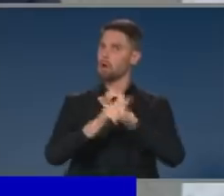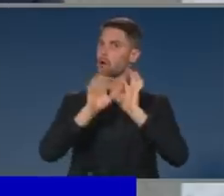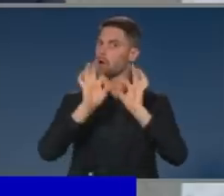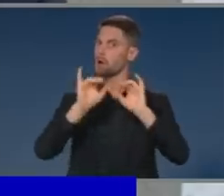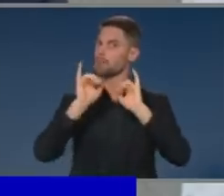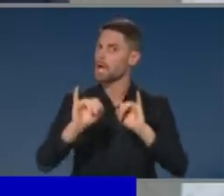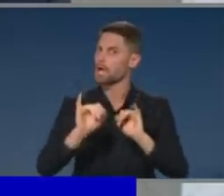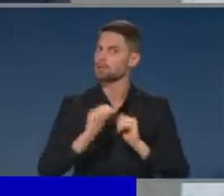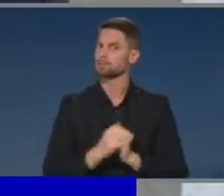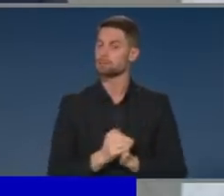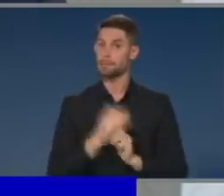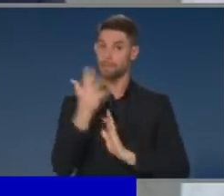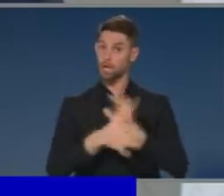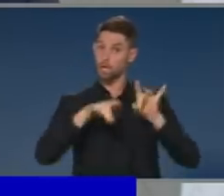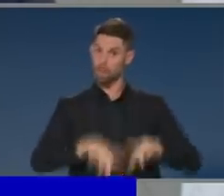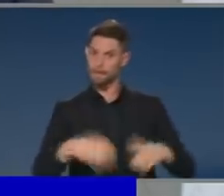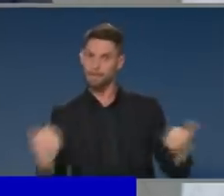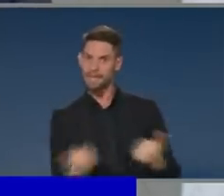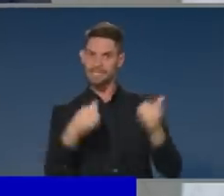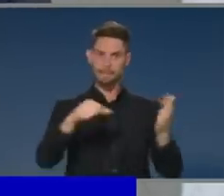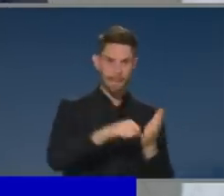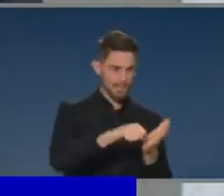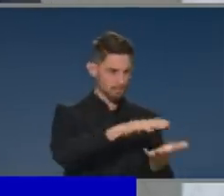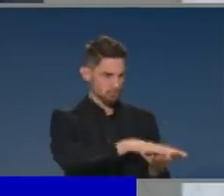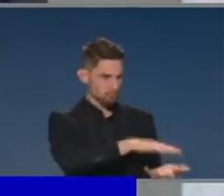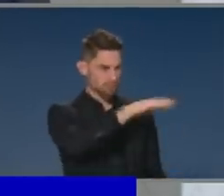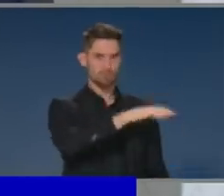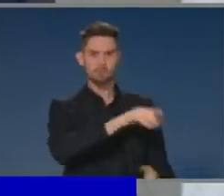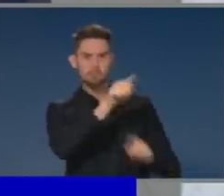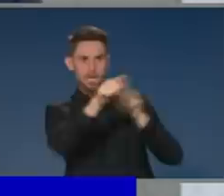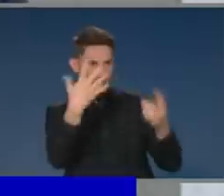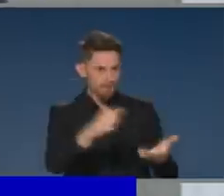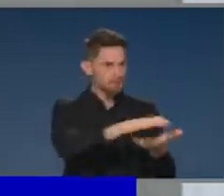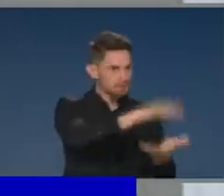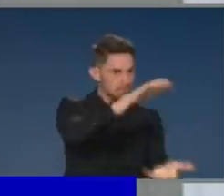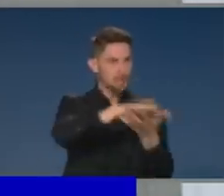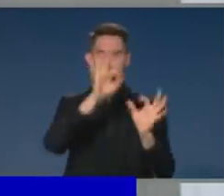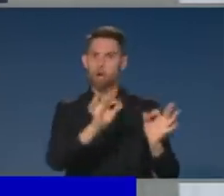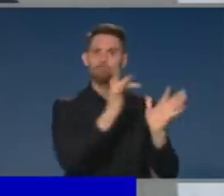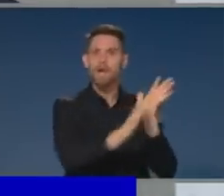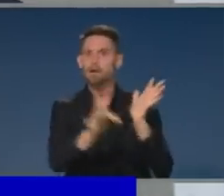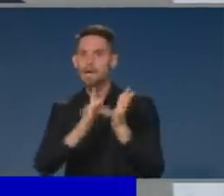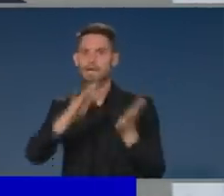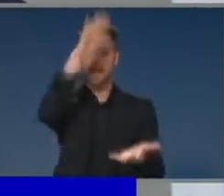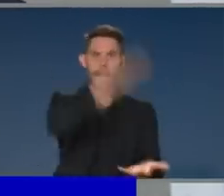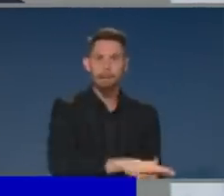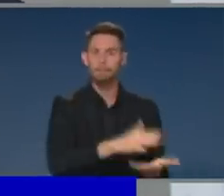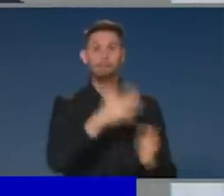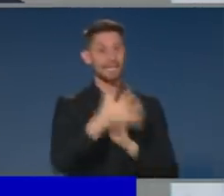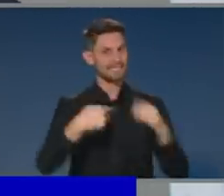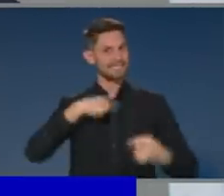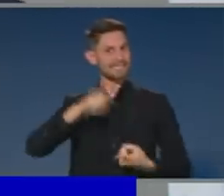ability to raise this finance in such a difficult time is essential to ensure that we can continue to provide those necessary